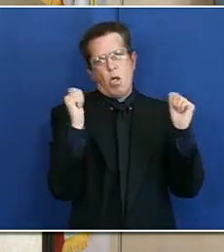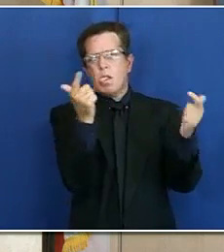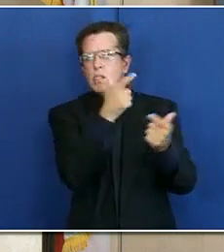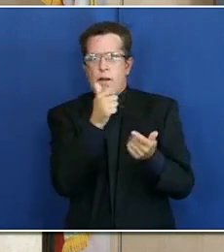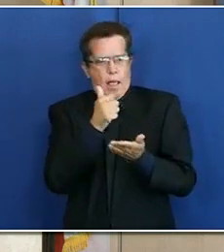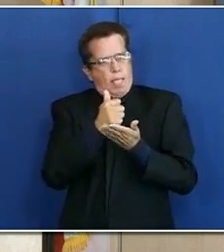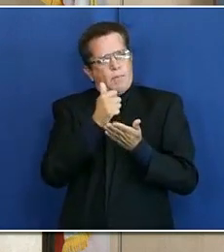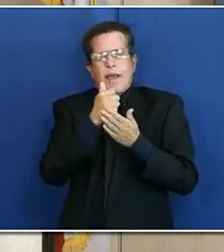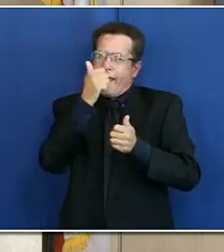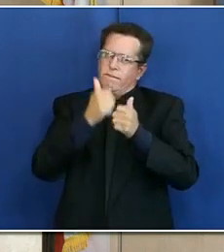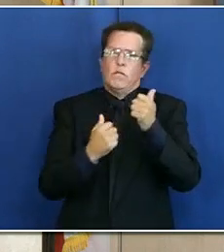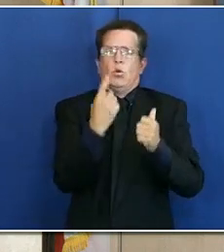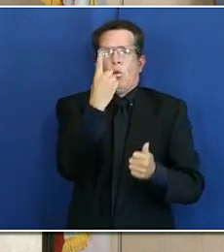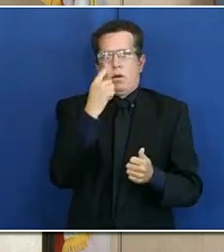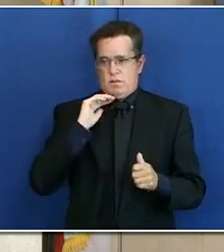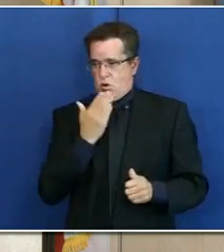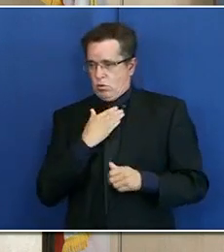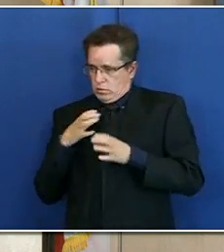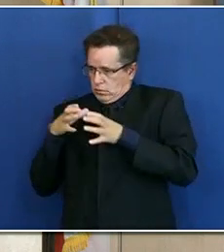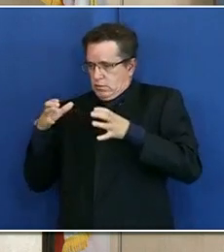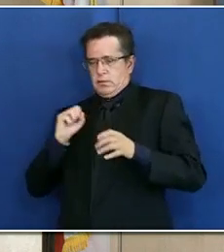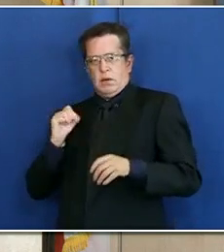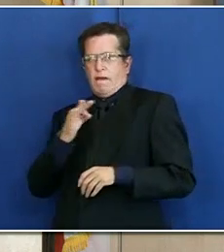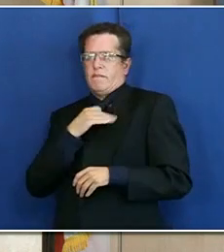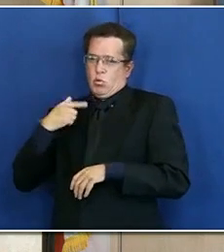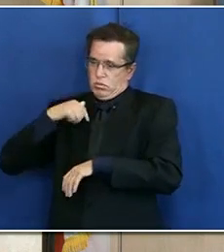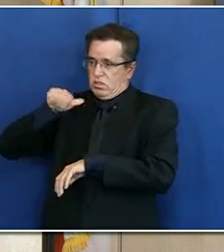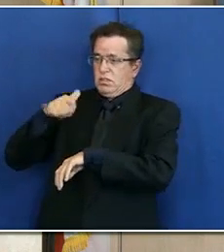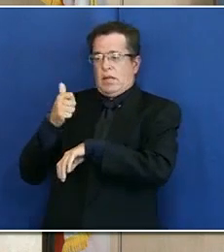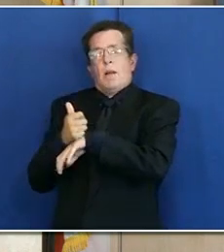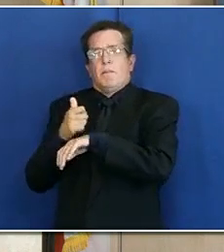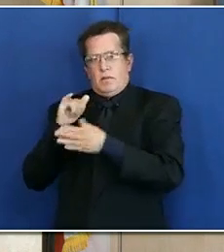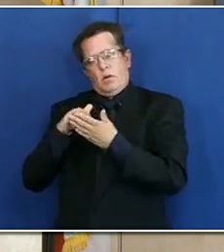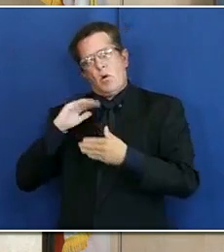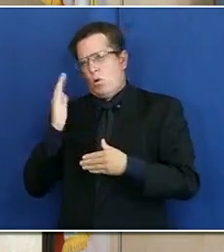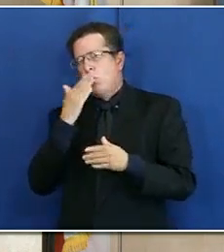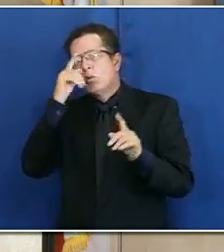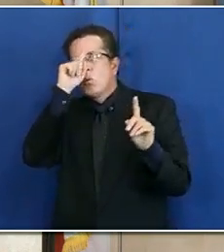that's how we're structured. That's how we're staffed, that's how we're set up, and that's how we're operating.